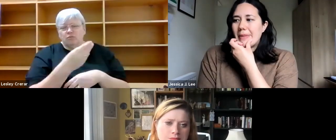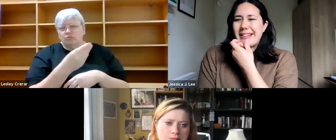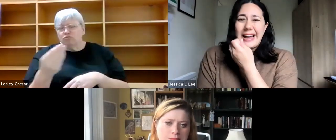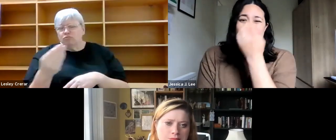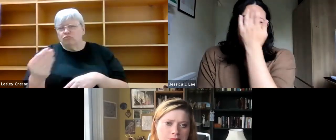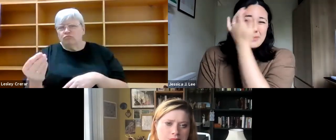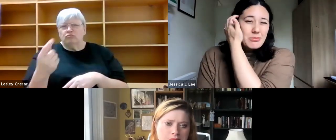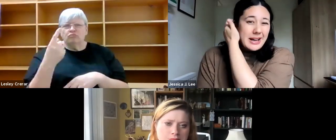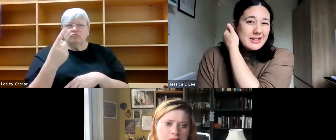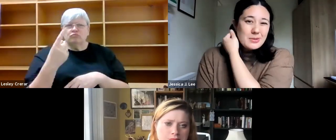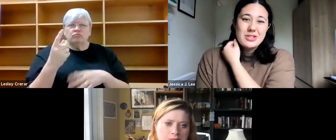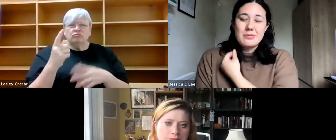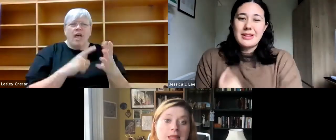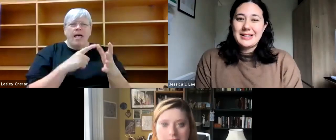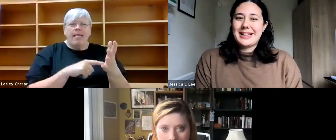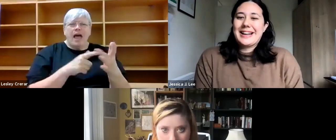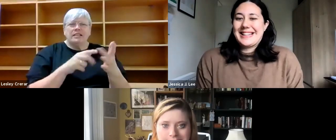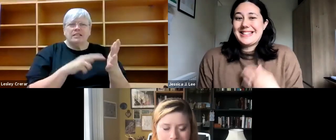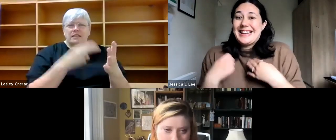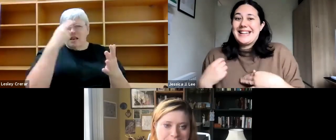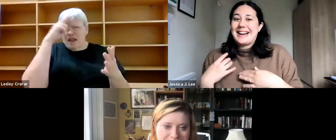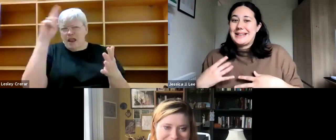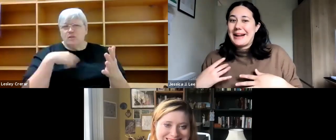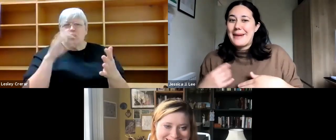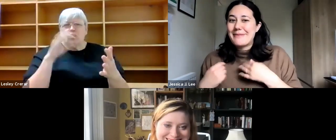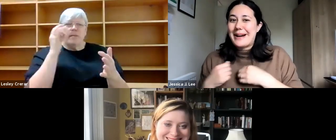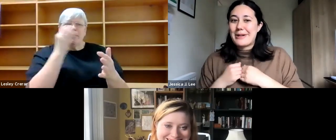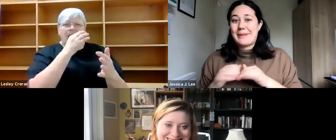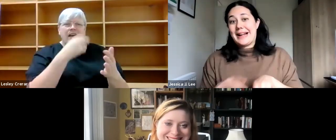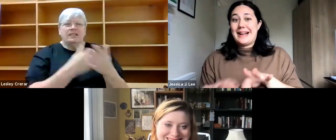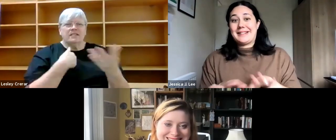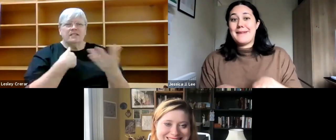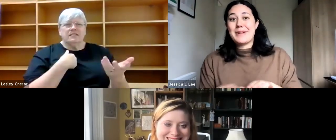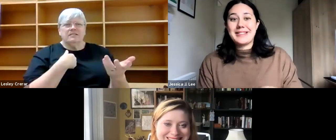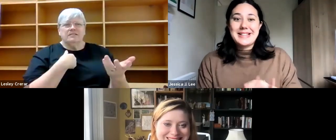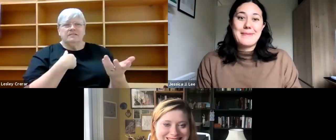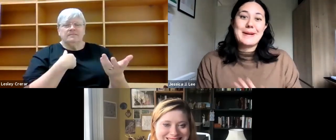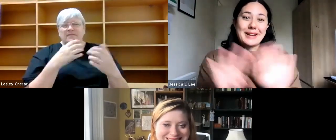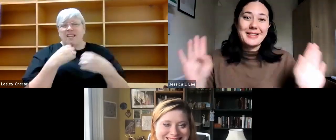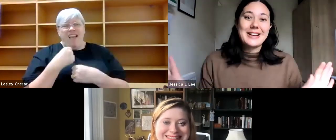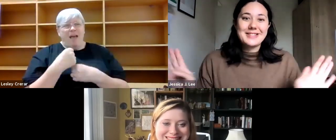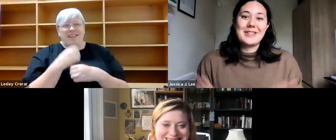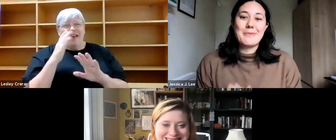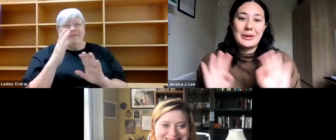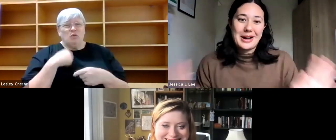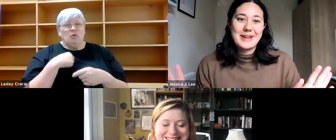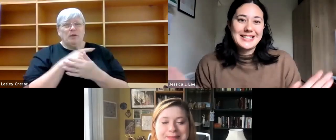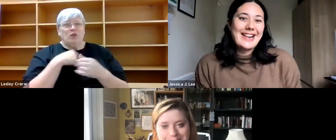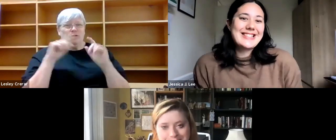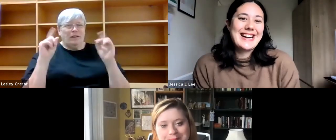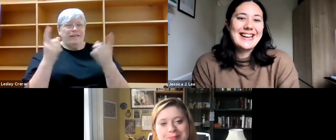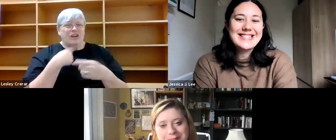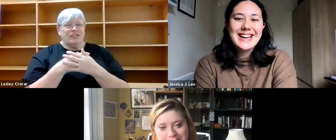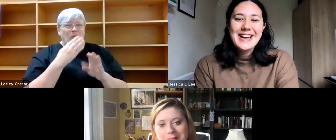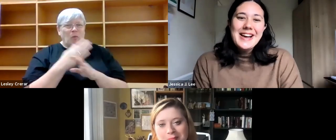um, like Latin names of plants, which is, that's like, that's an academic habit of mine where I'm like I can't break this habit, but the rest of them will not be